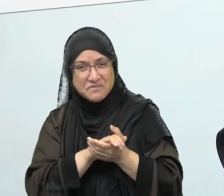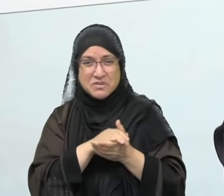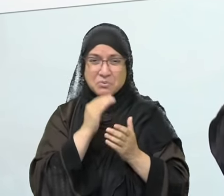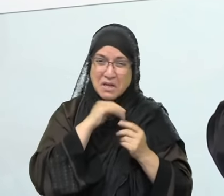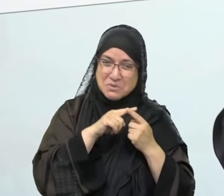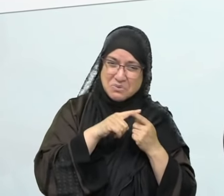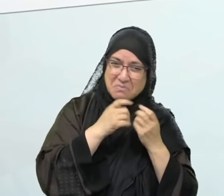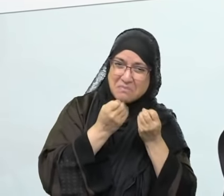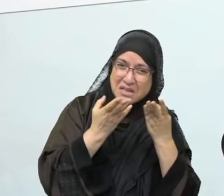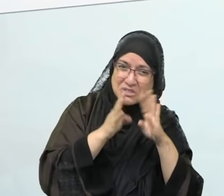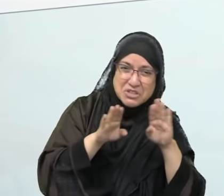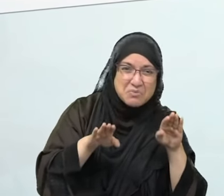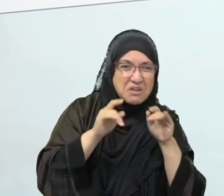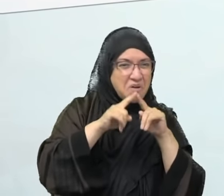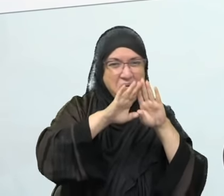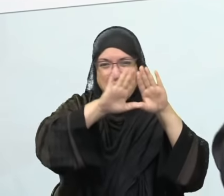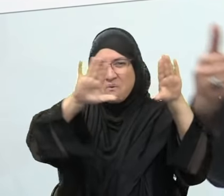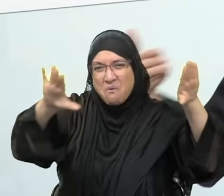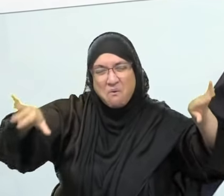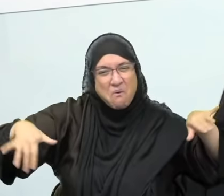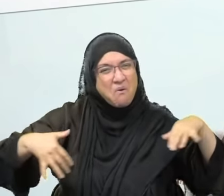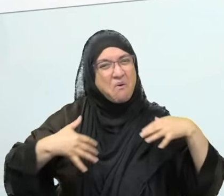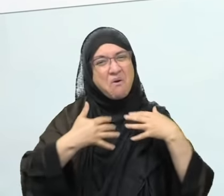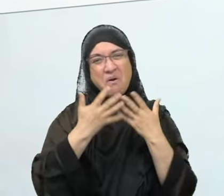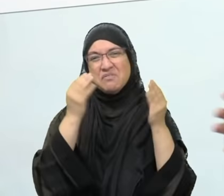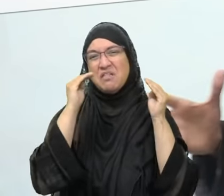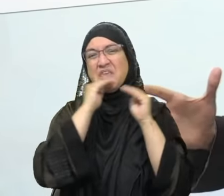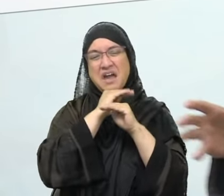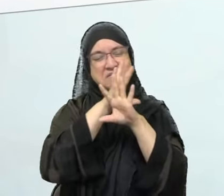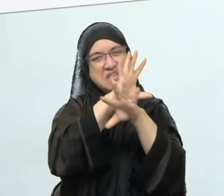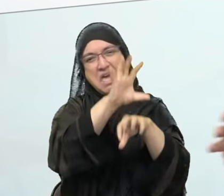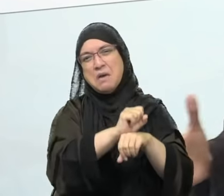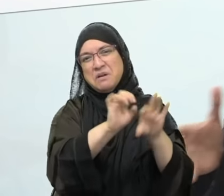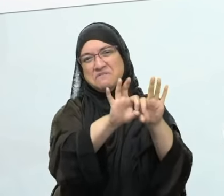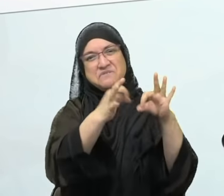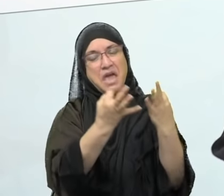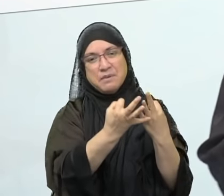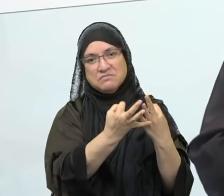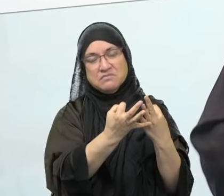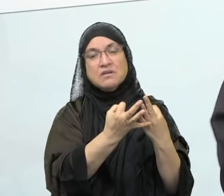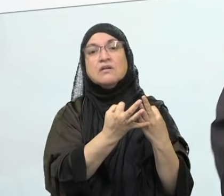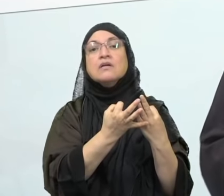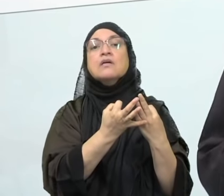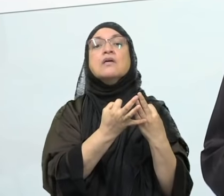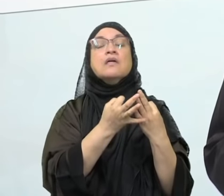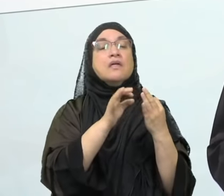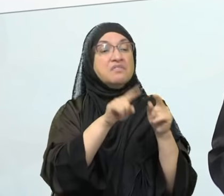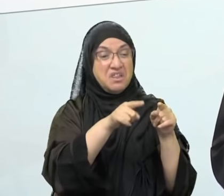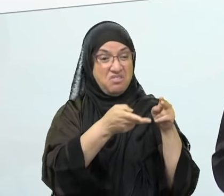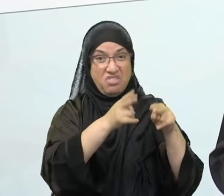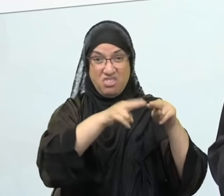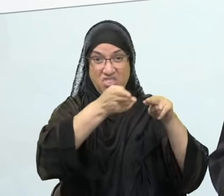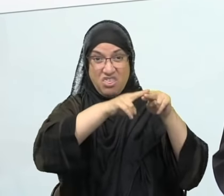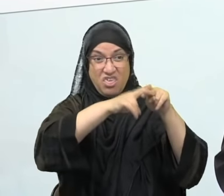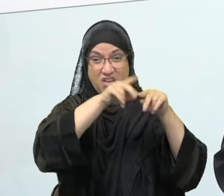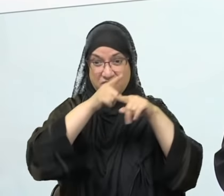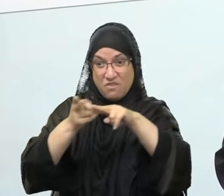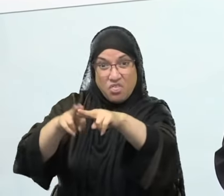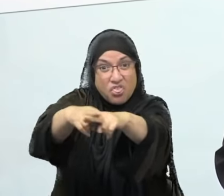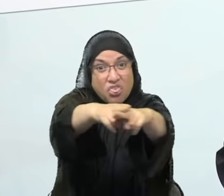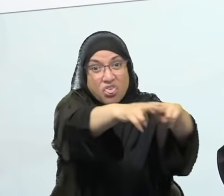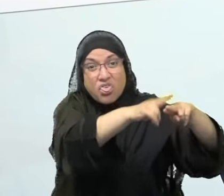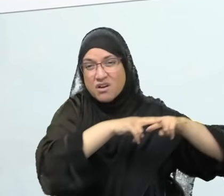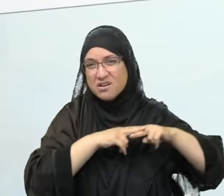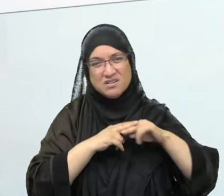You know, lie to your family once, it'll become a habit. Lie to your community, lie in your business, lie in your work, lie in this, lie in that. It's going to become a habit.